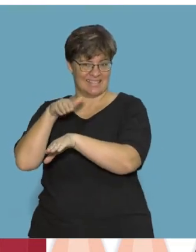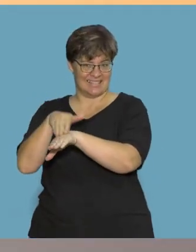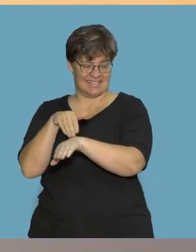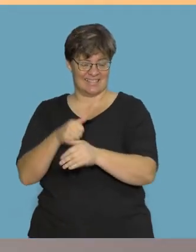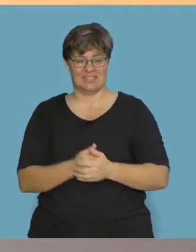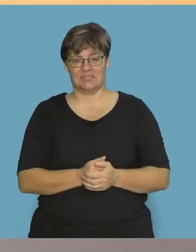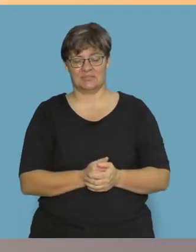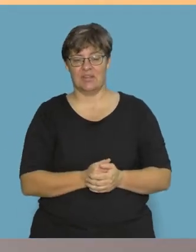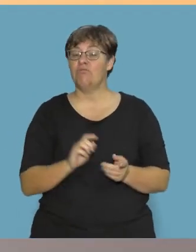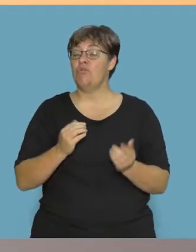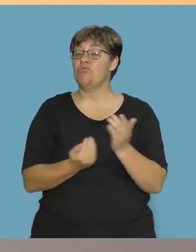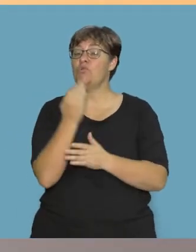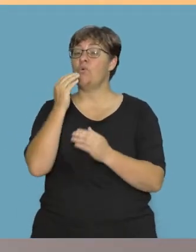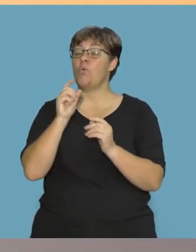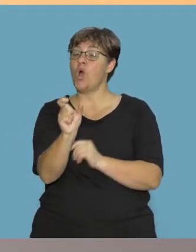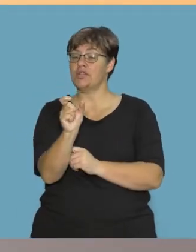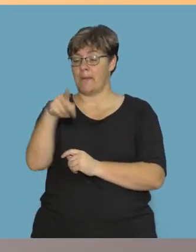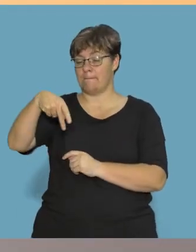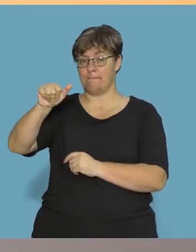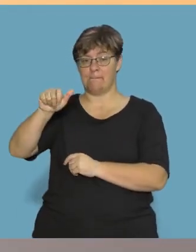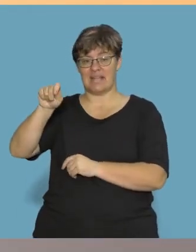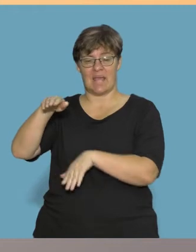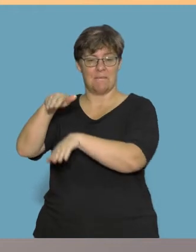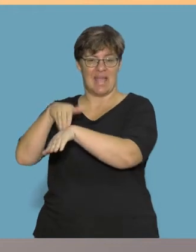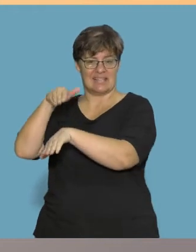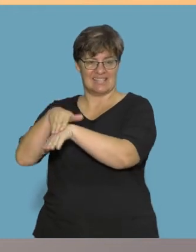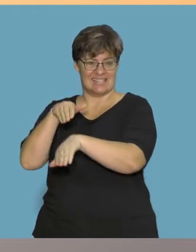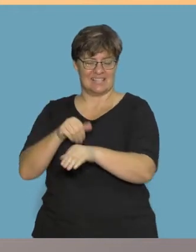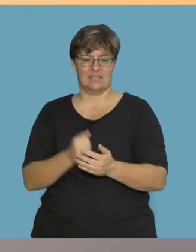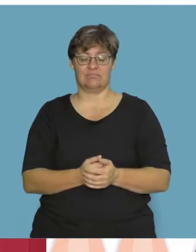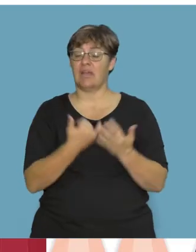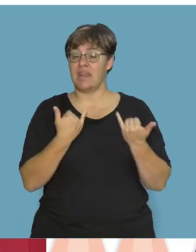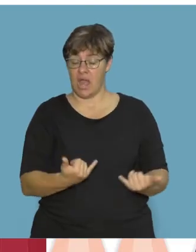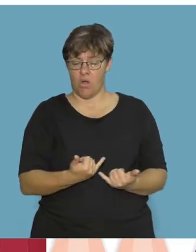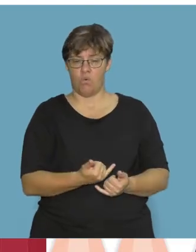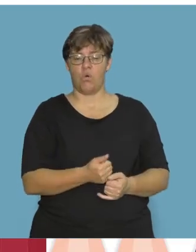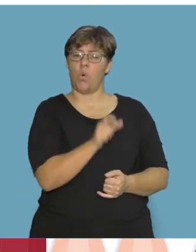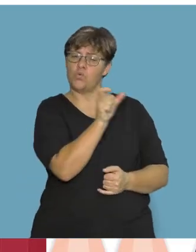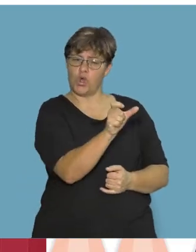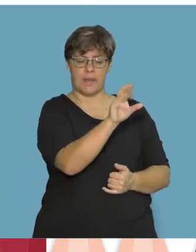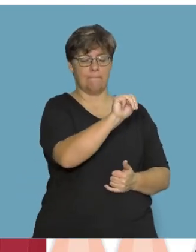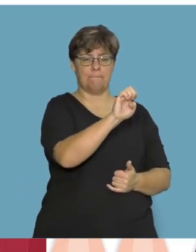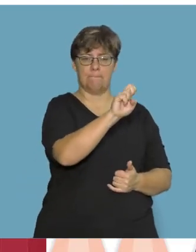Good! The new word is Pat. Now say, Men.